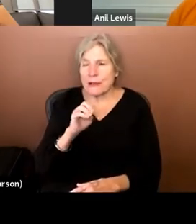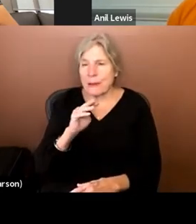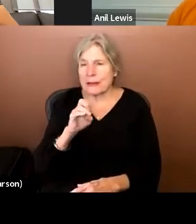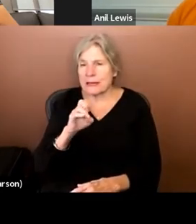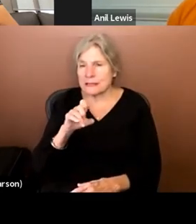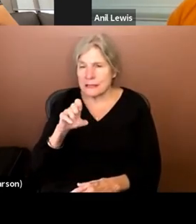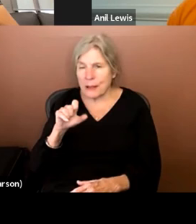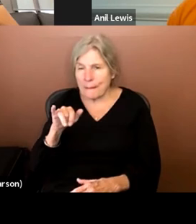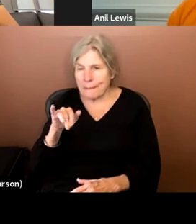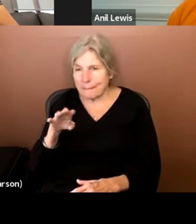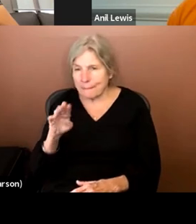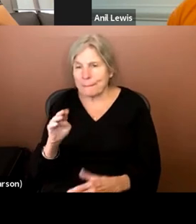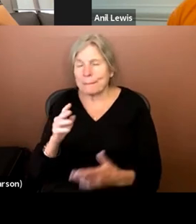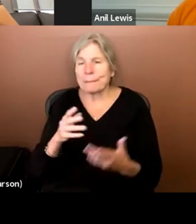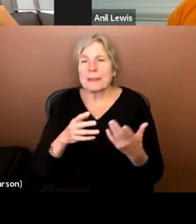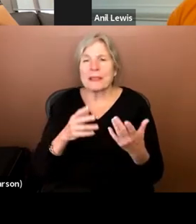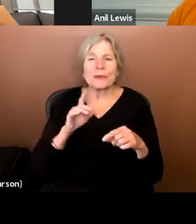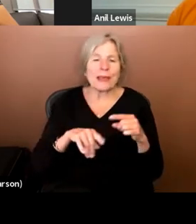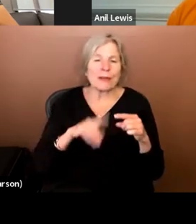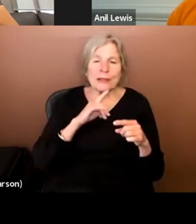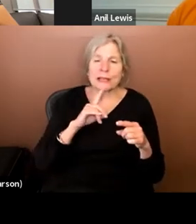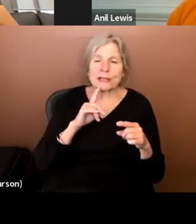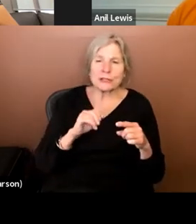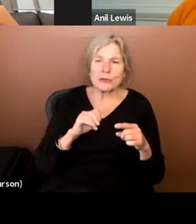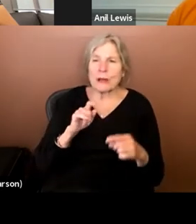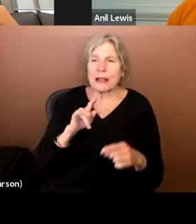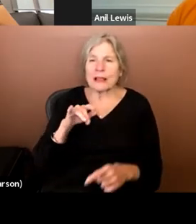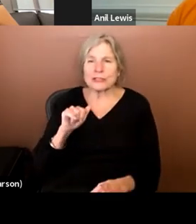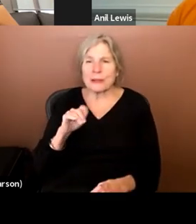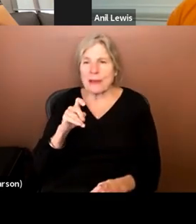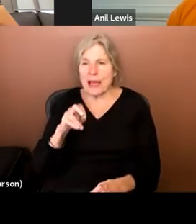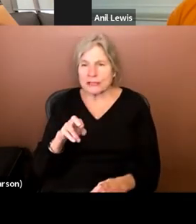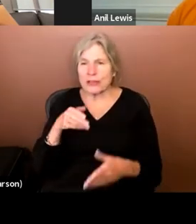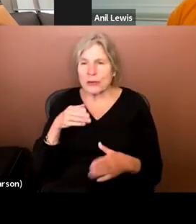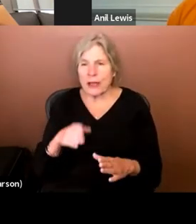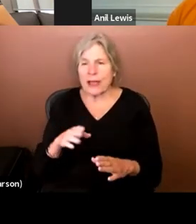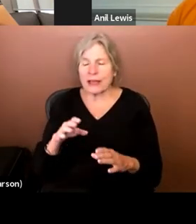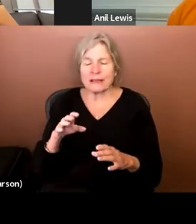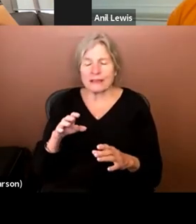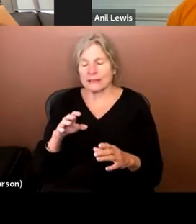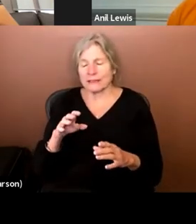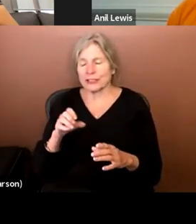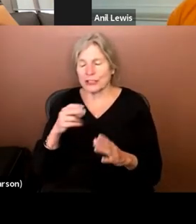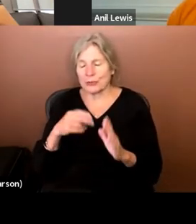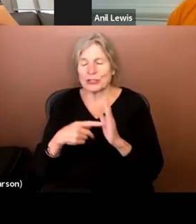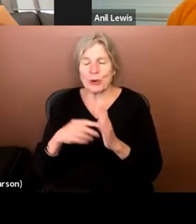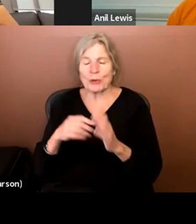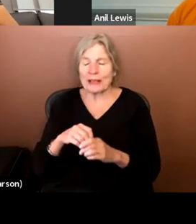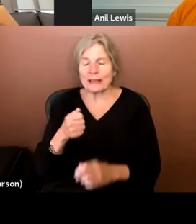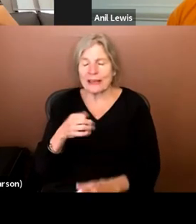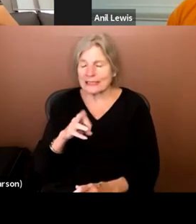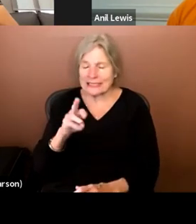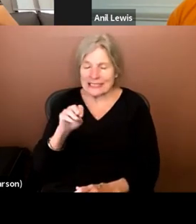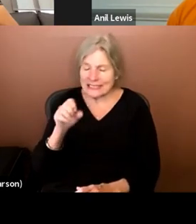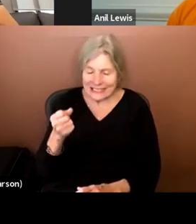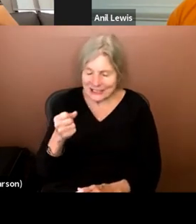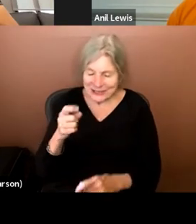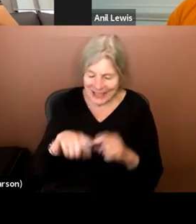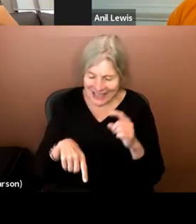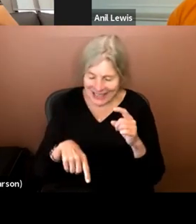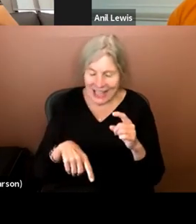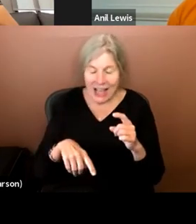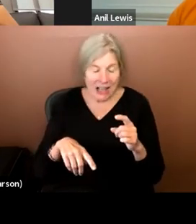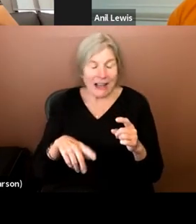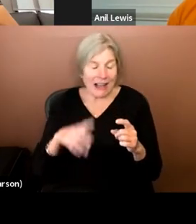not really, um, you can't really do Alicia Masters the way she was done in the sixties anymore. Right. So I guess that that's the sort of progress.